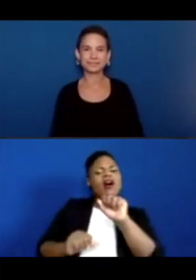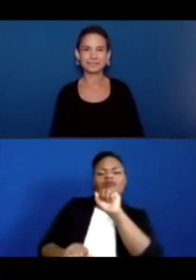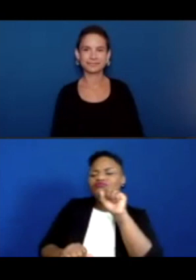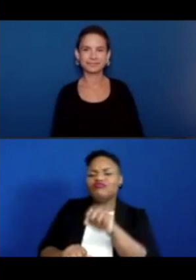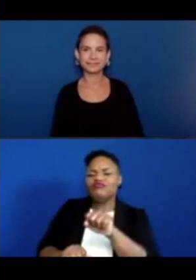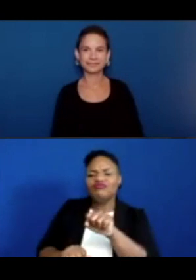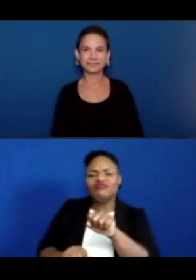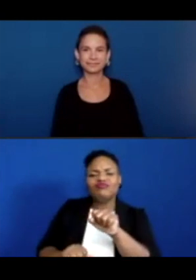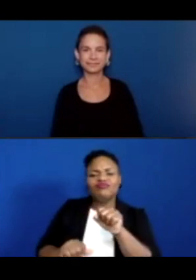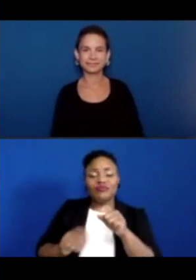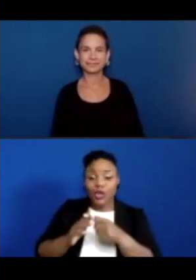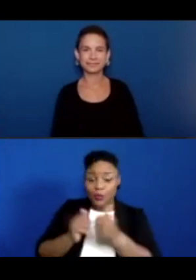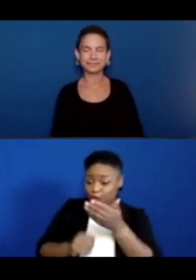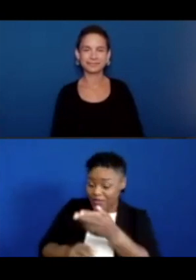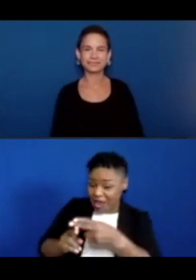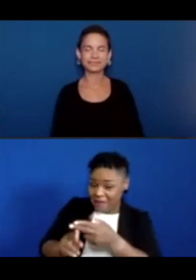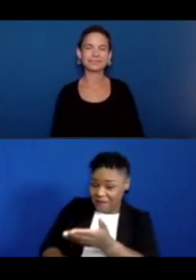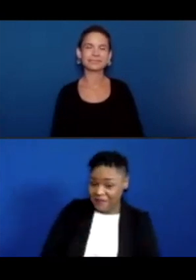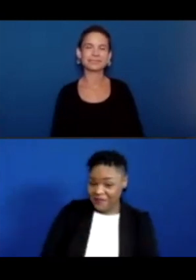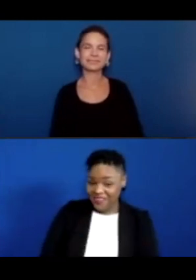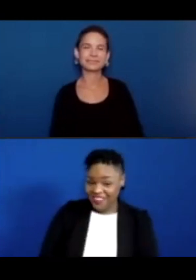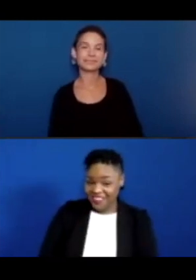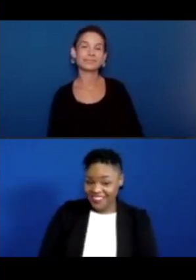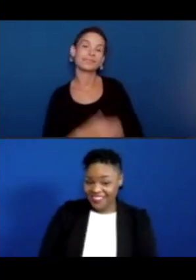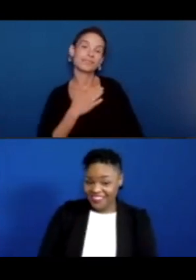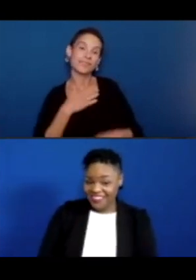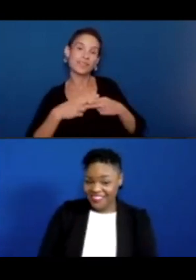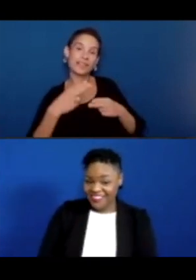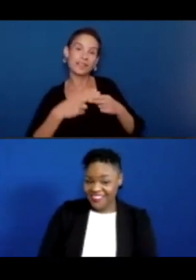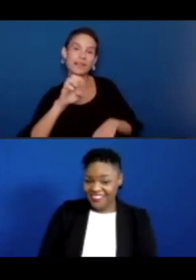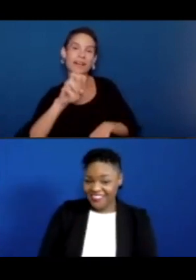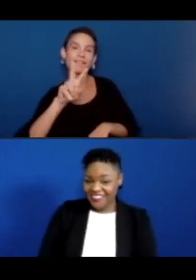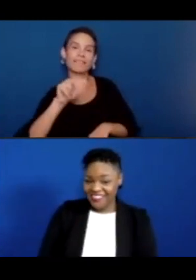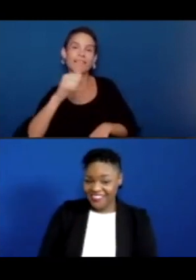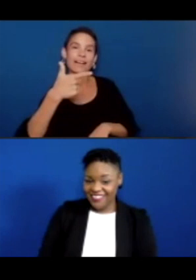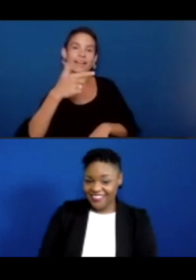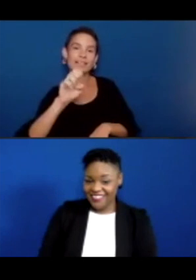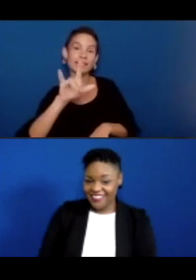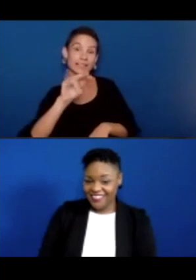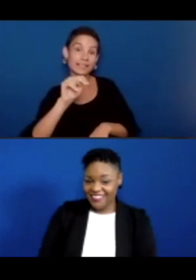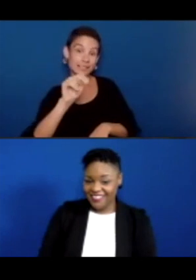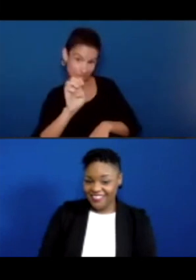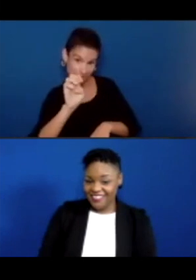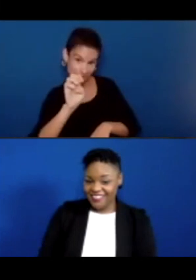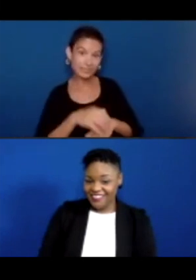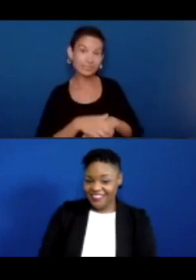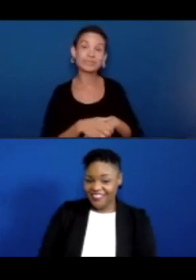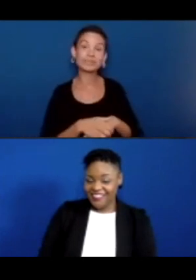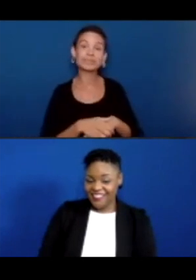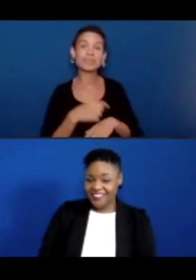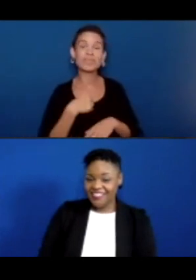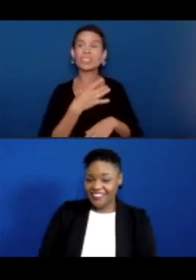I'll start with you. What's your name? My name is Evangeline, and how I like the way science